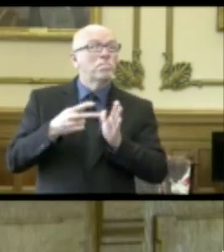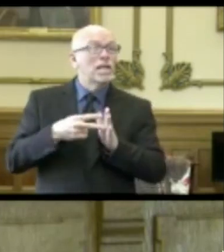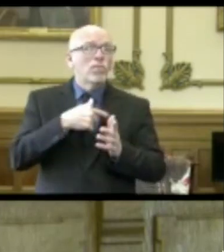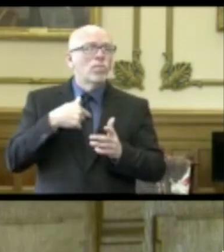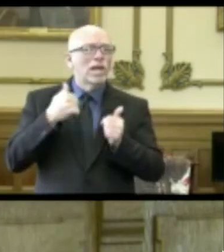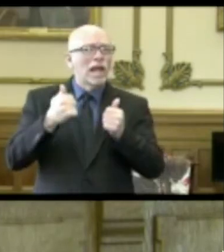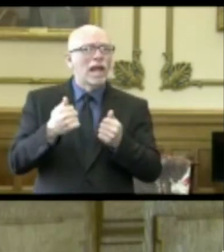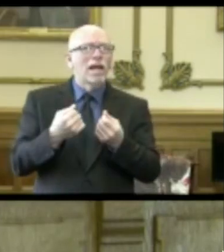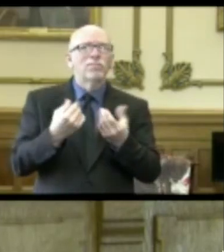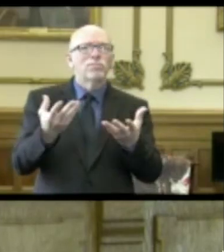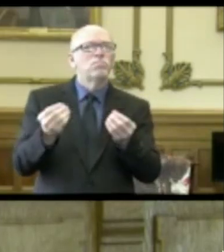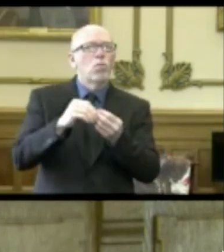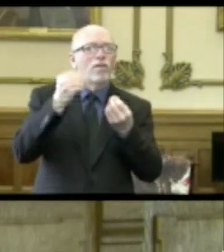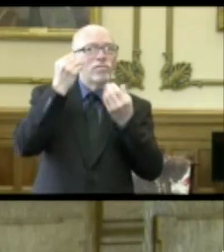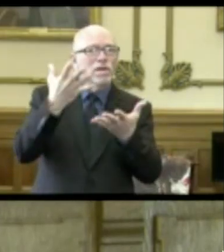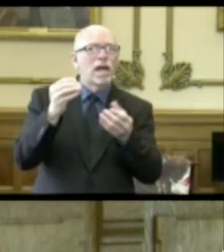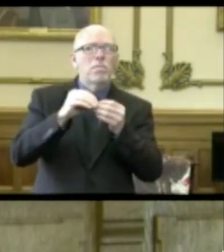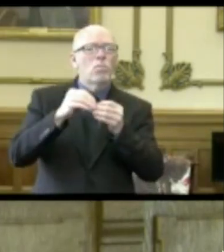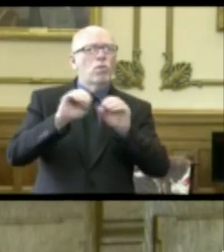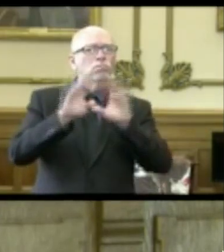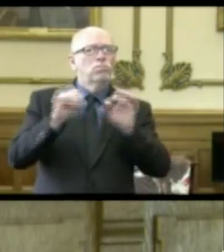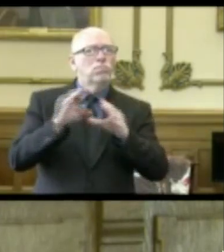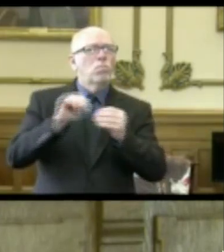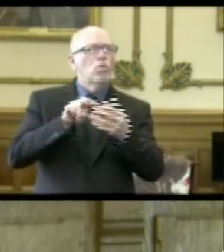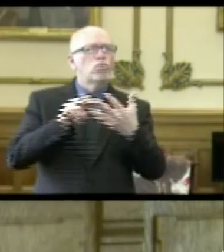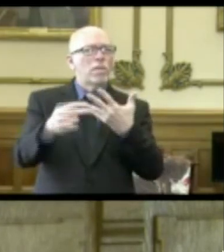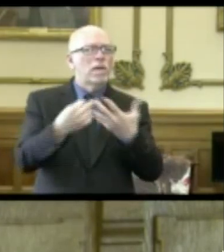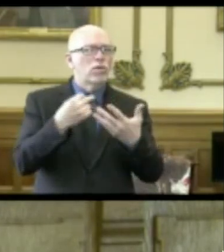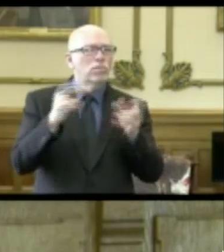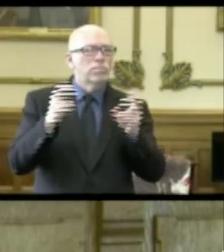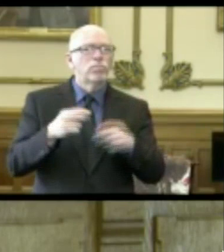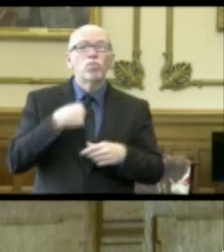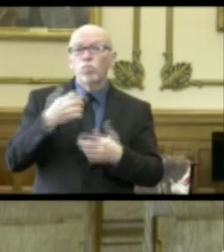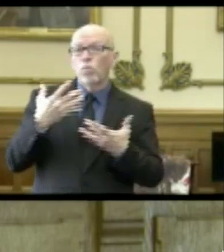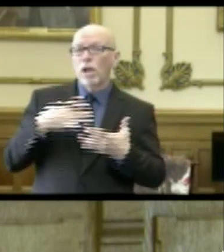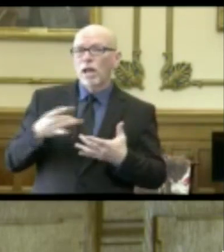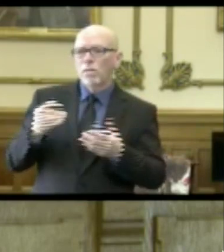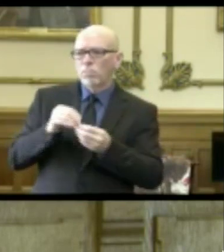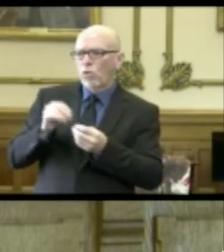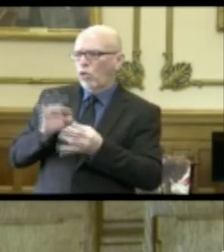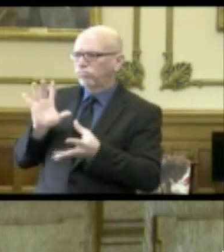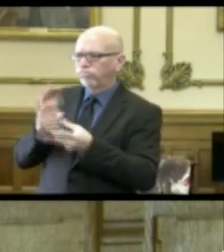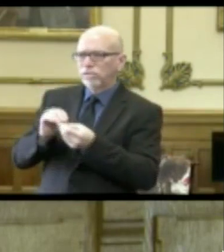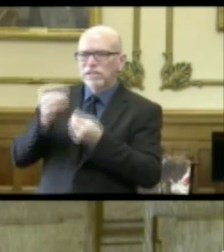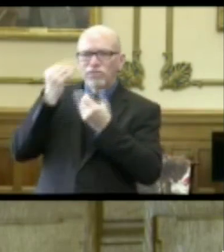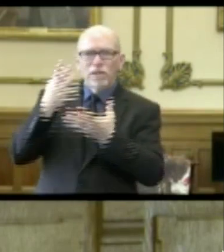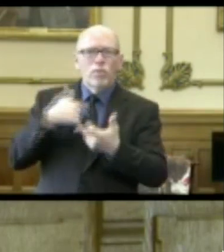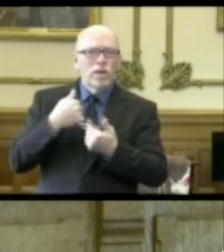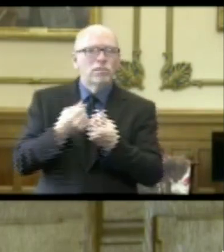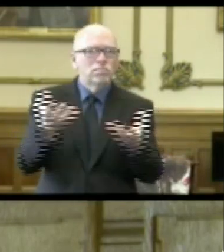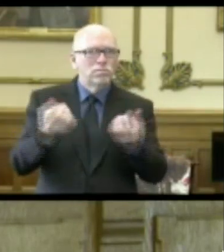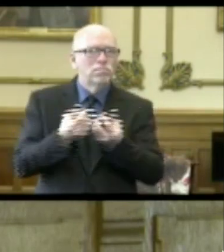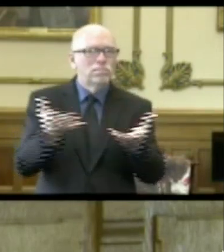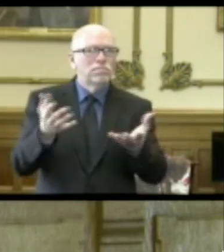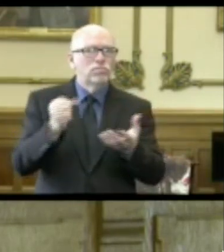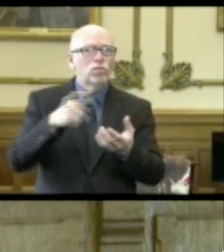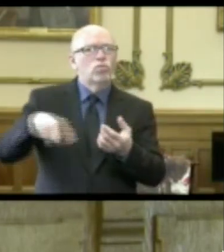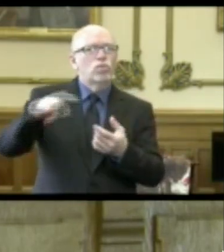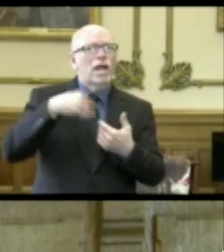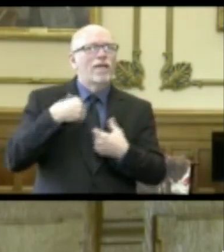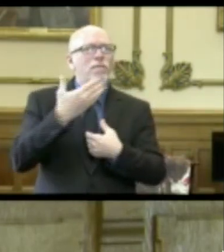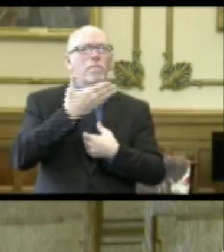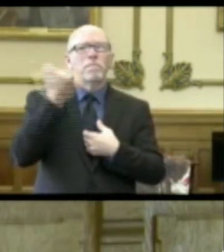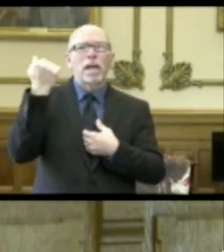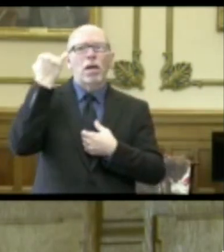and transparency. We'll continue to gather, analyze, and refine information as it becomes available to give Hoosiers the best